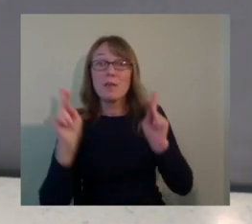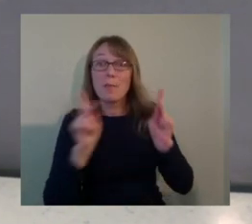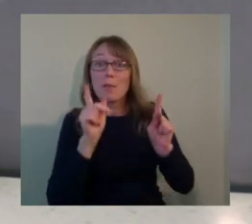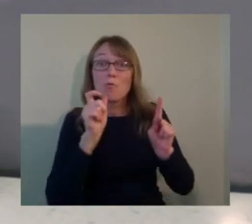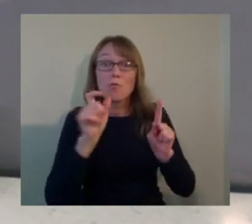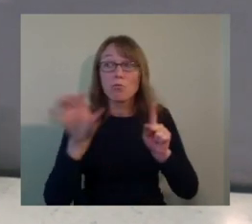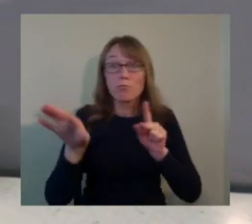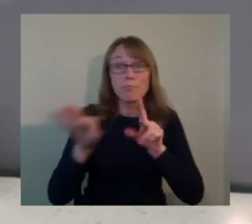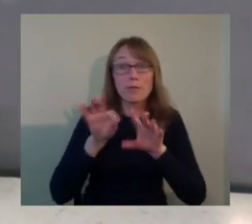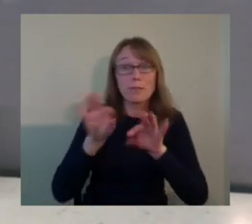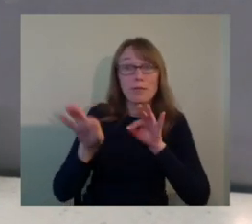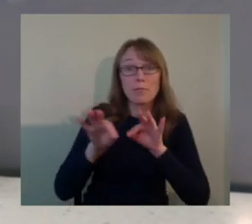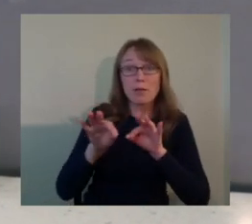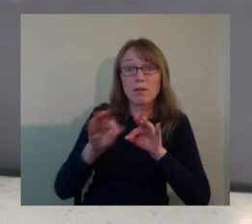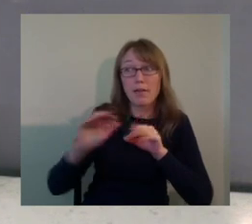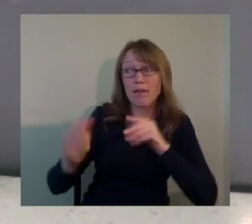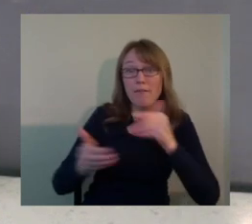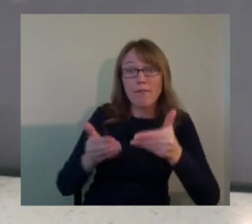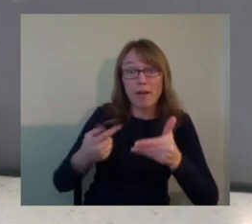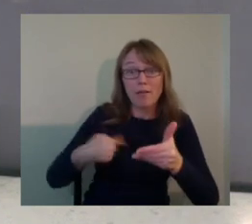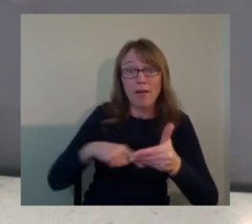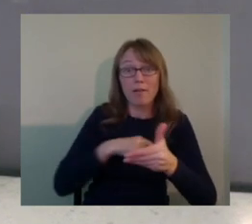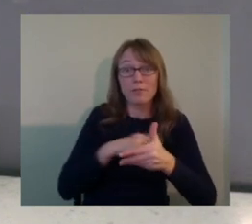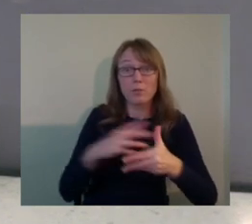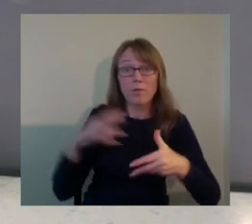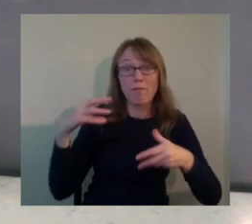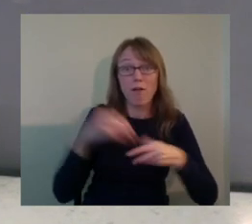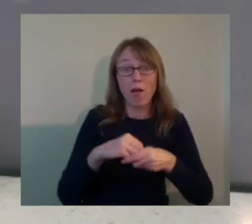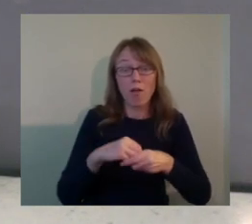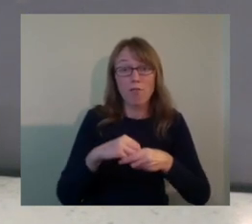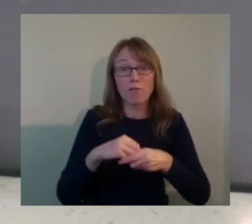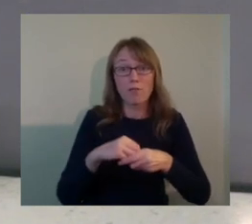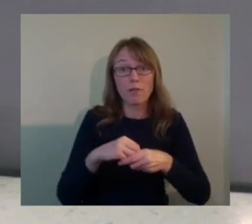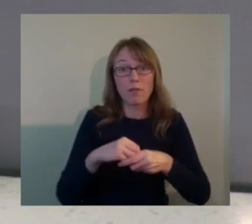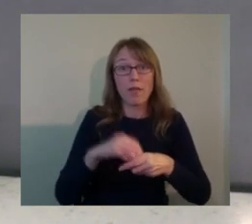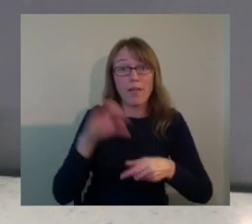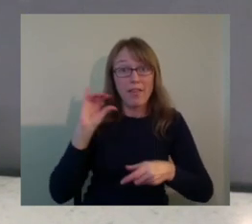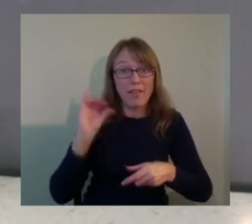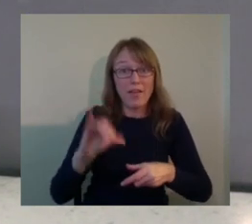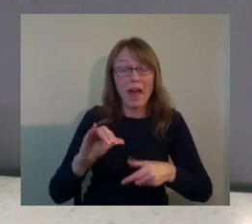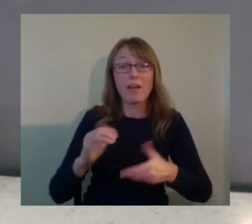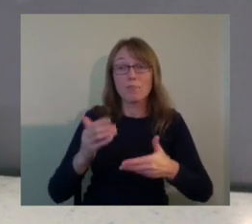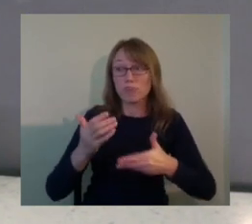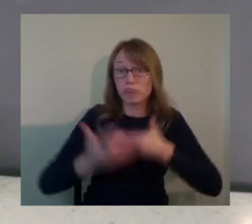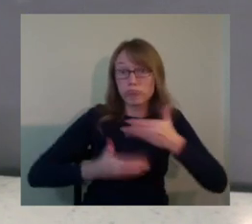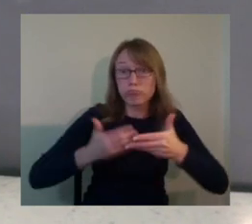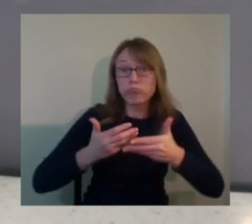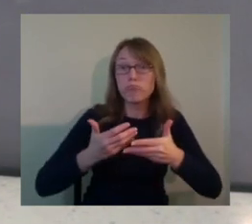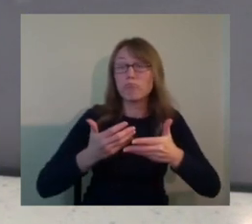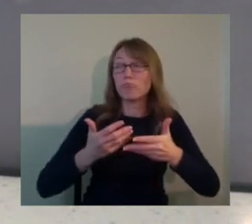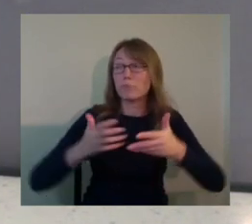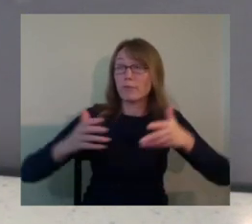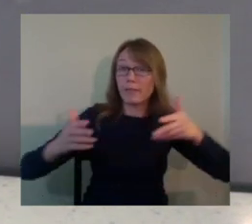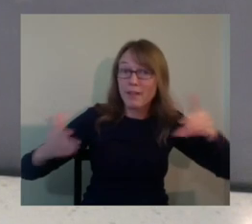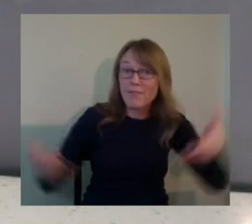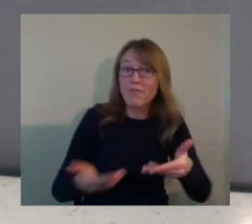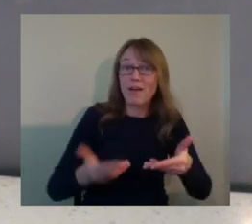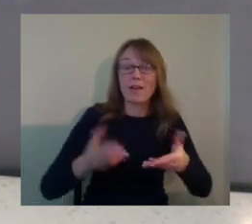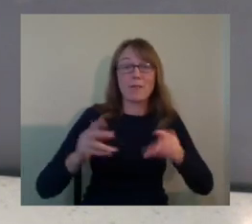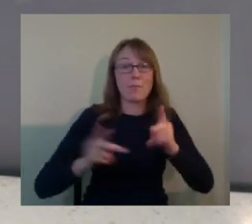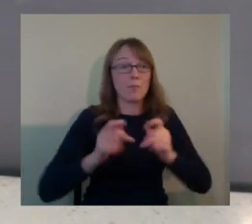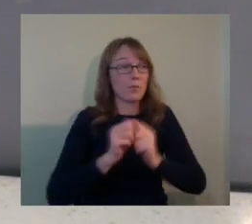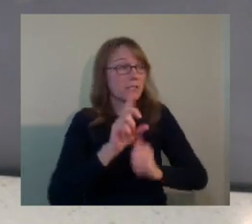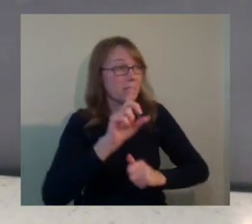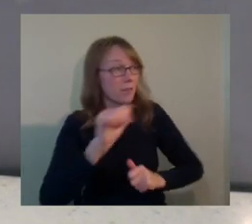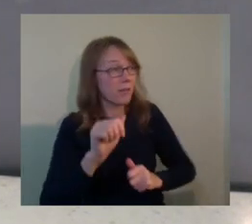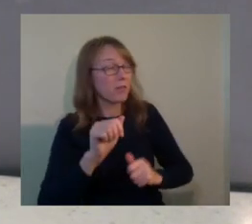Park Service, uh, the Gateway Foundation, and many, many other people, uh, work together to give people with disabilities